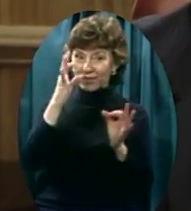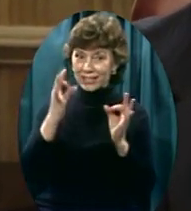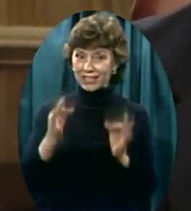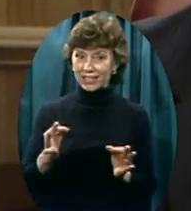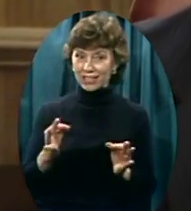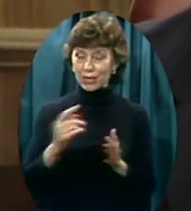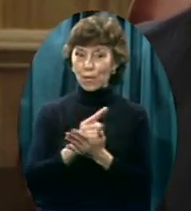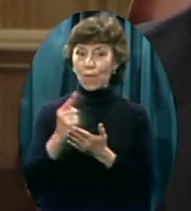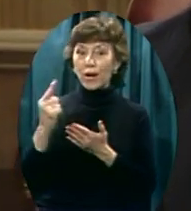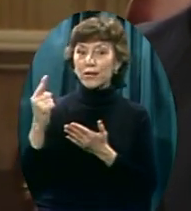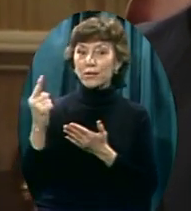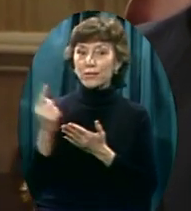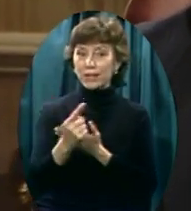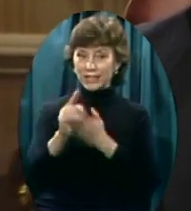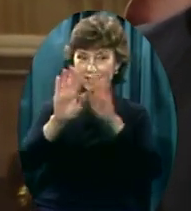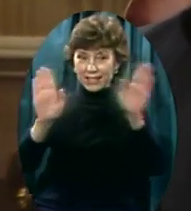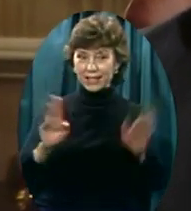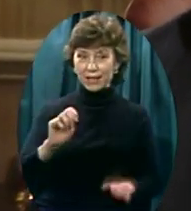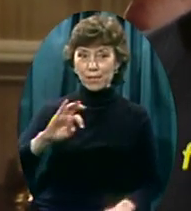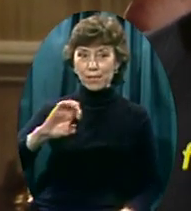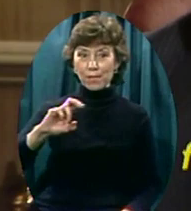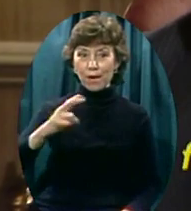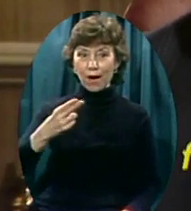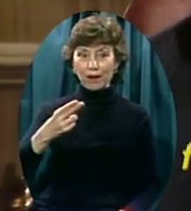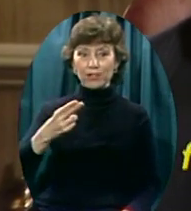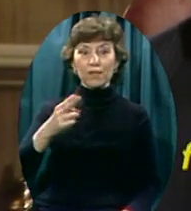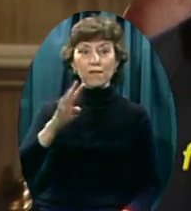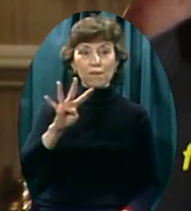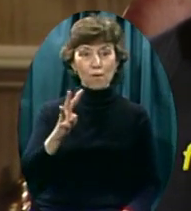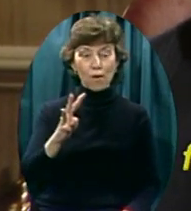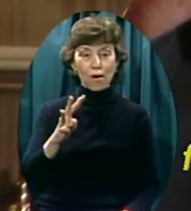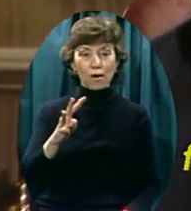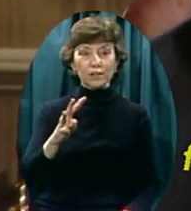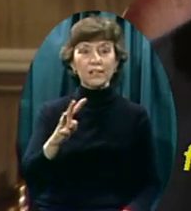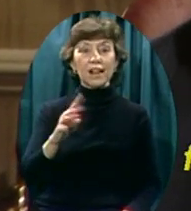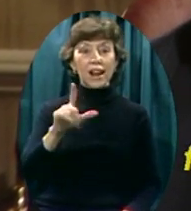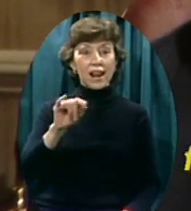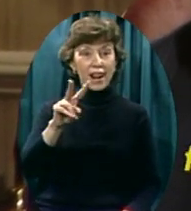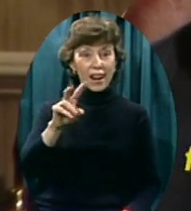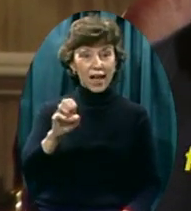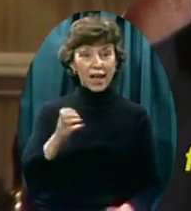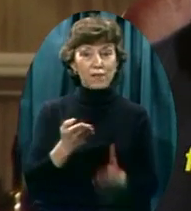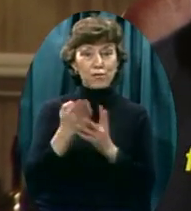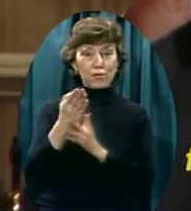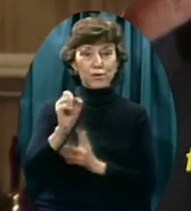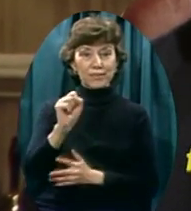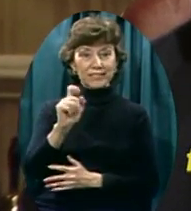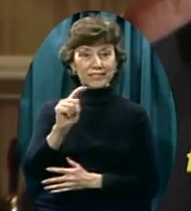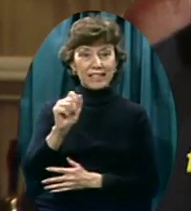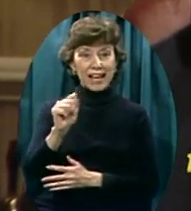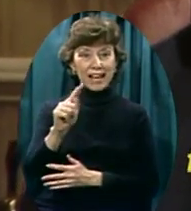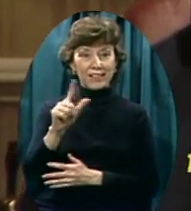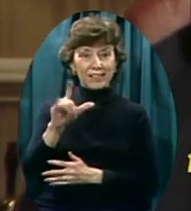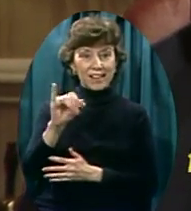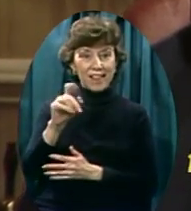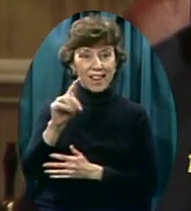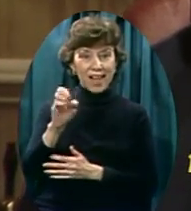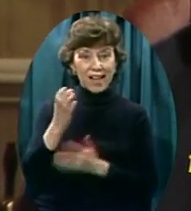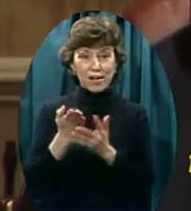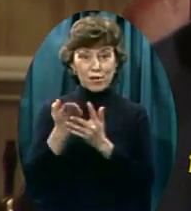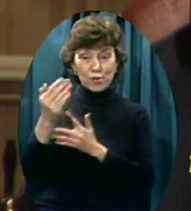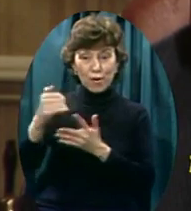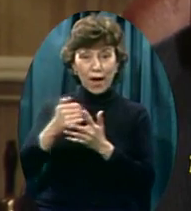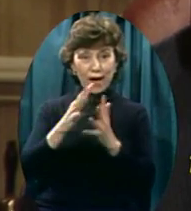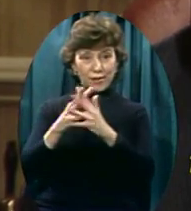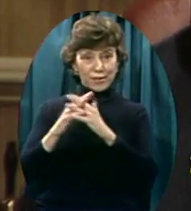One week from now Sunday, March 4 In prime time Live By satellite Across this nation 11 p.m.